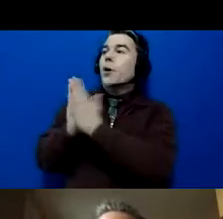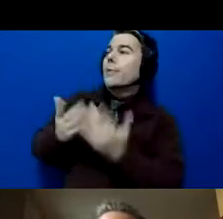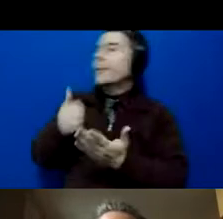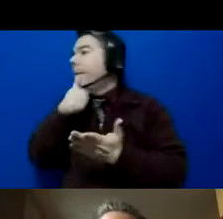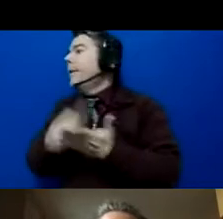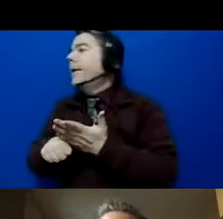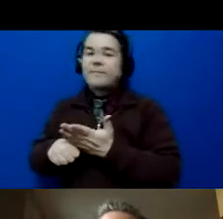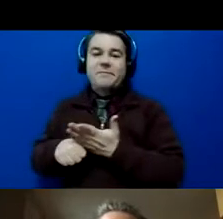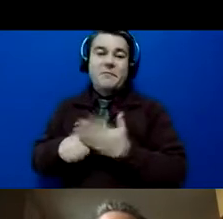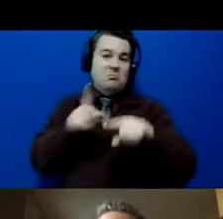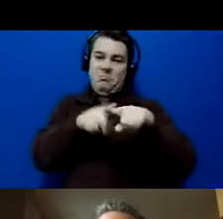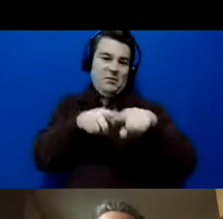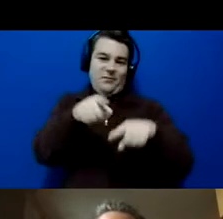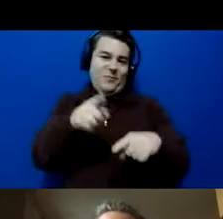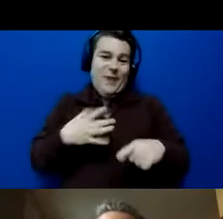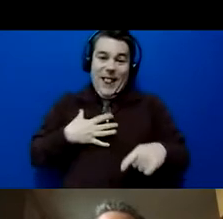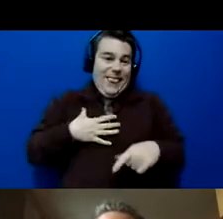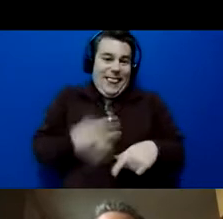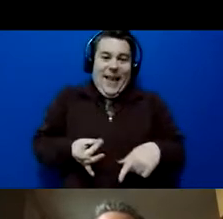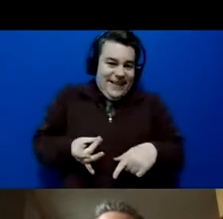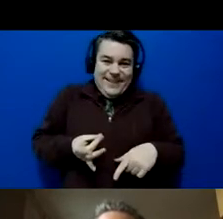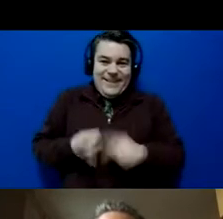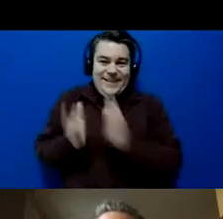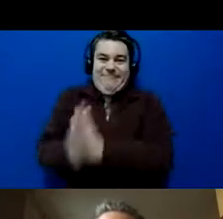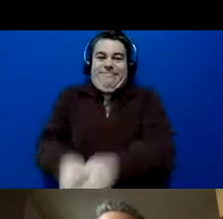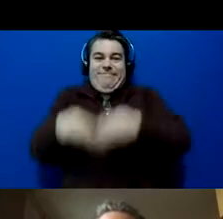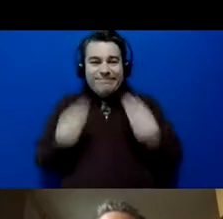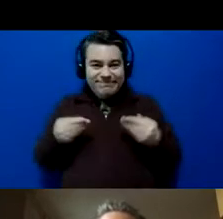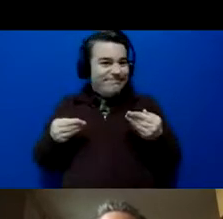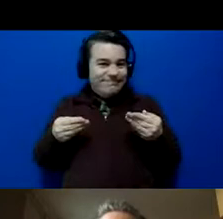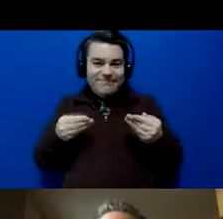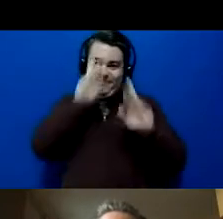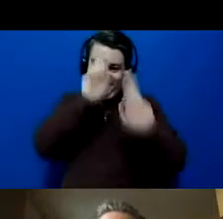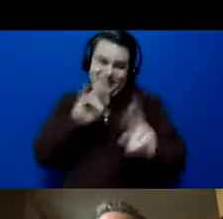you really like your paper books. I totally respect that.